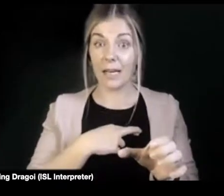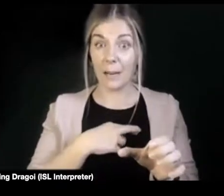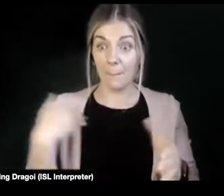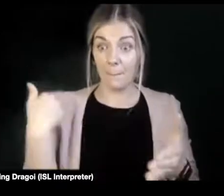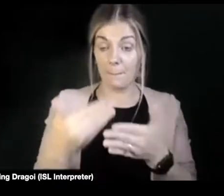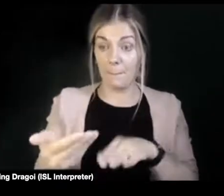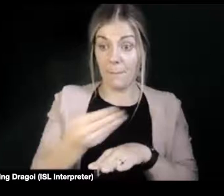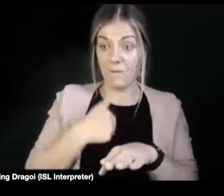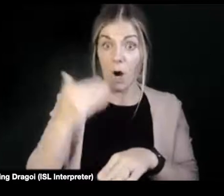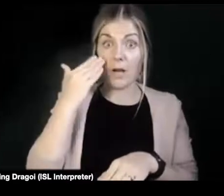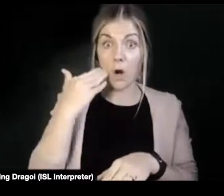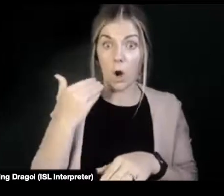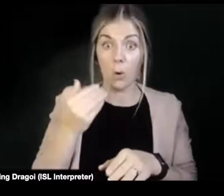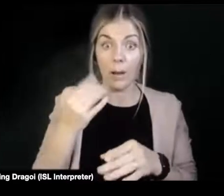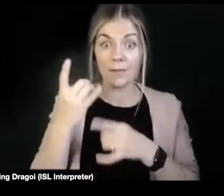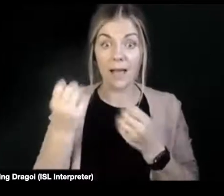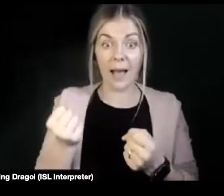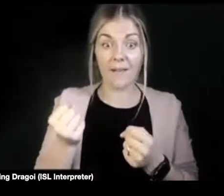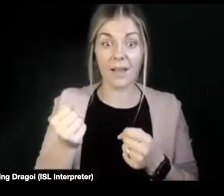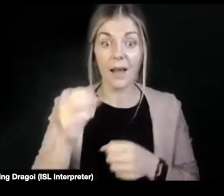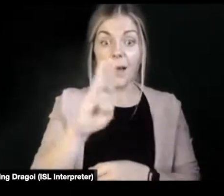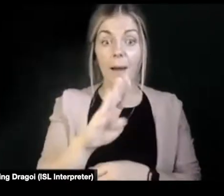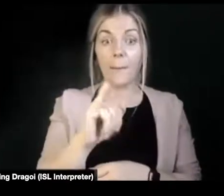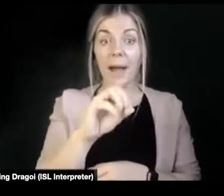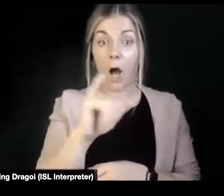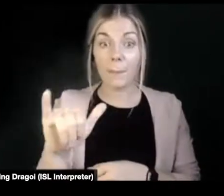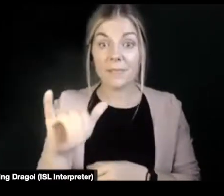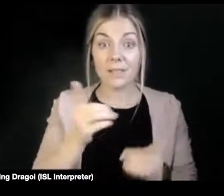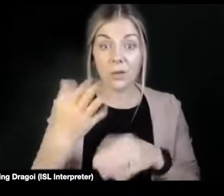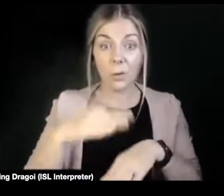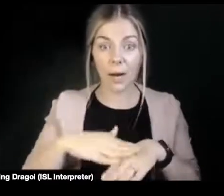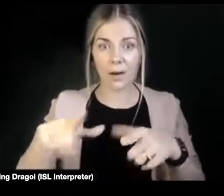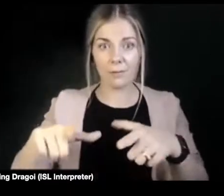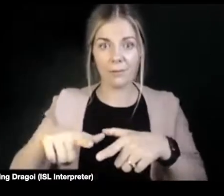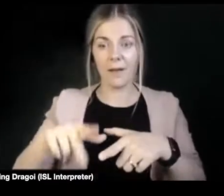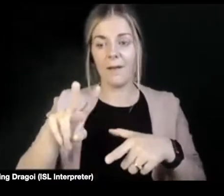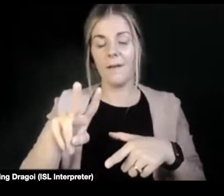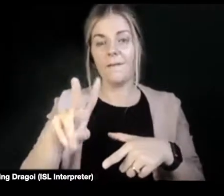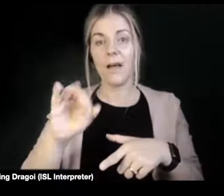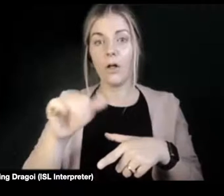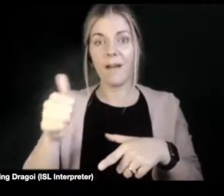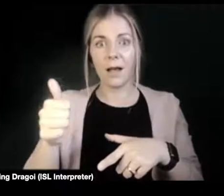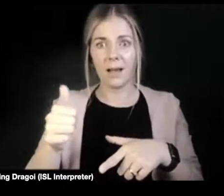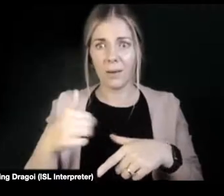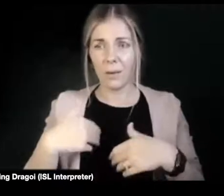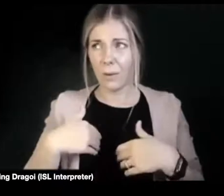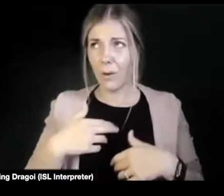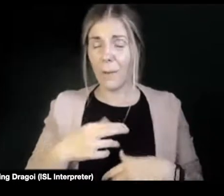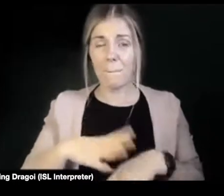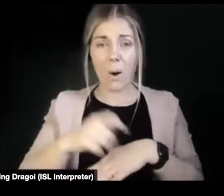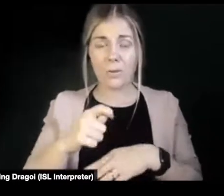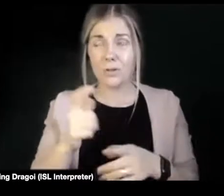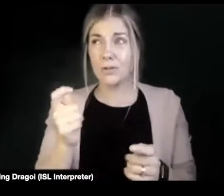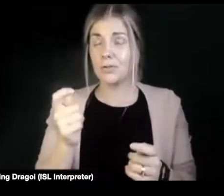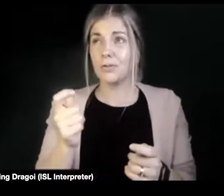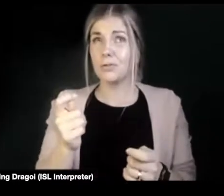I didn't know that was happening to me. And it was one of the most traumatic things that have ever happened to me as a grownup. And I'm